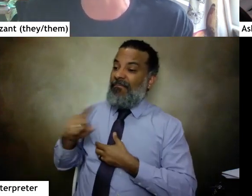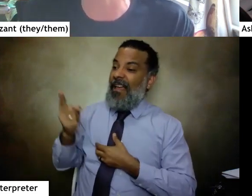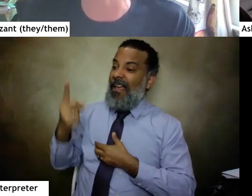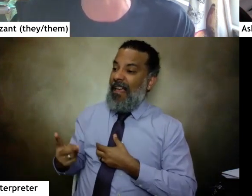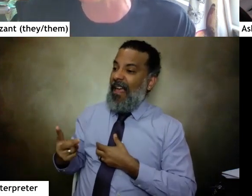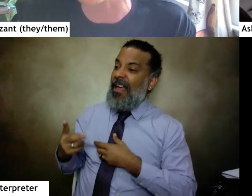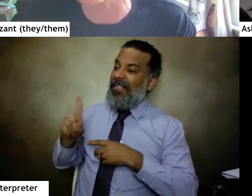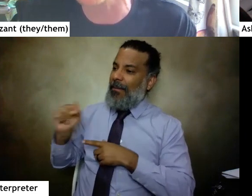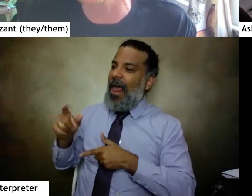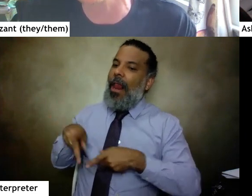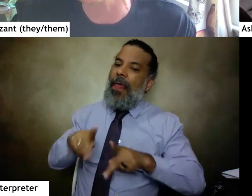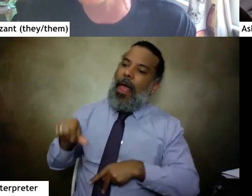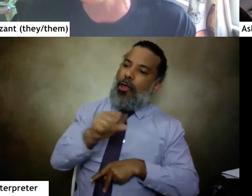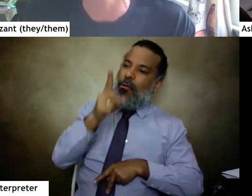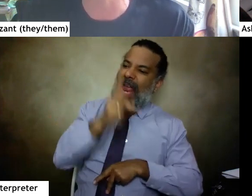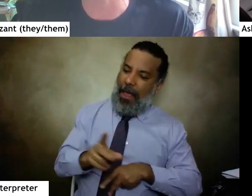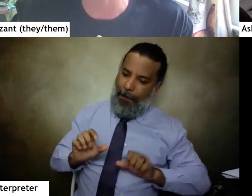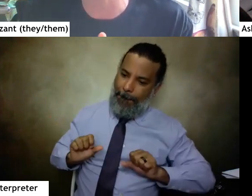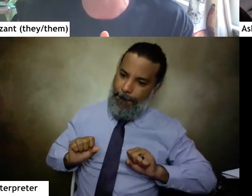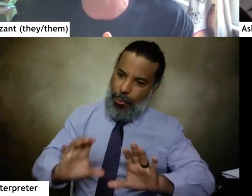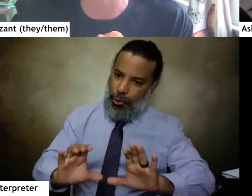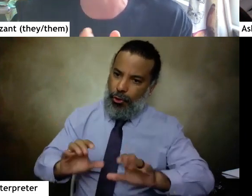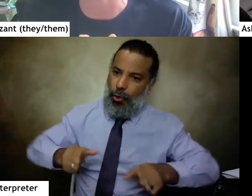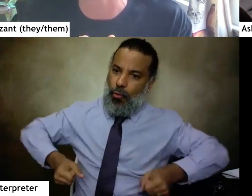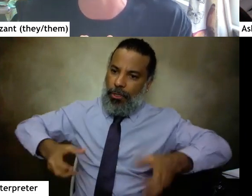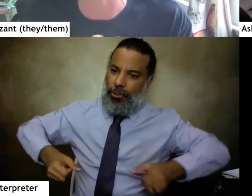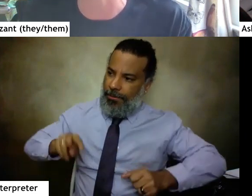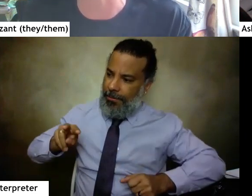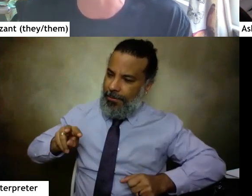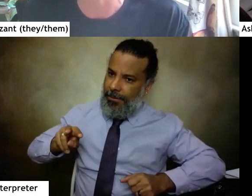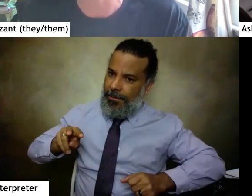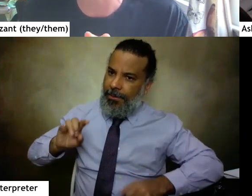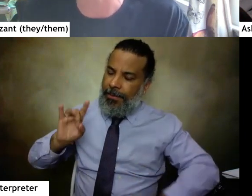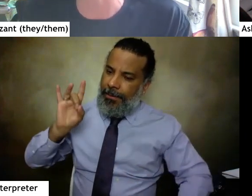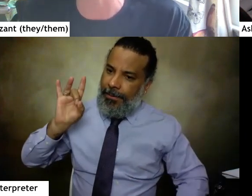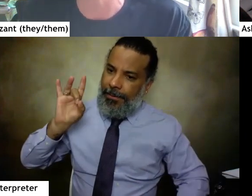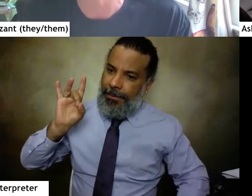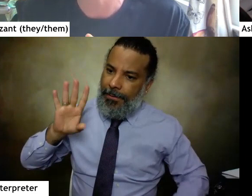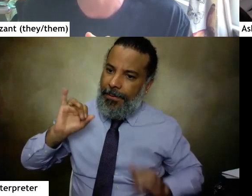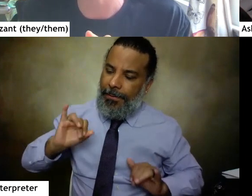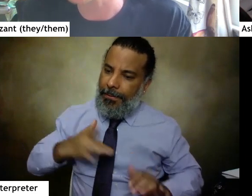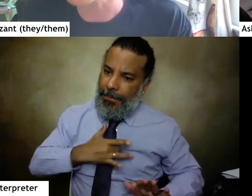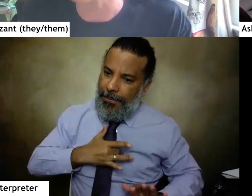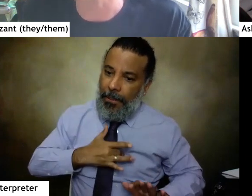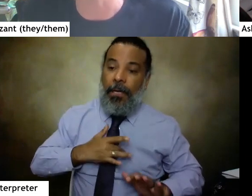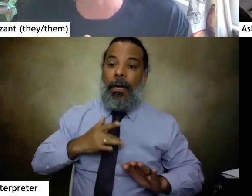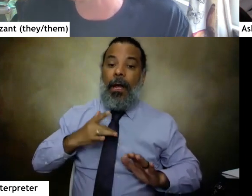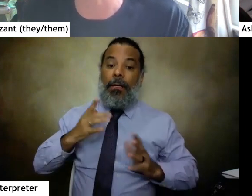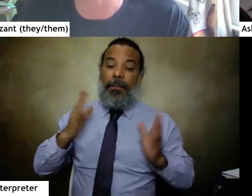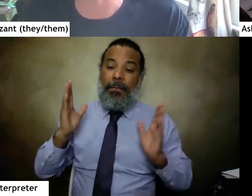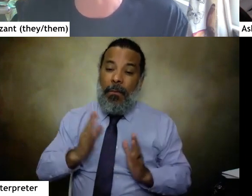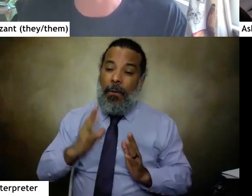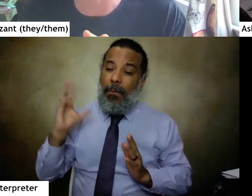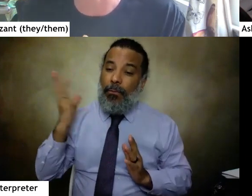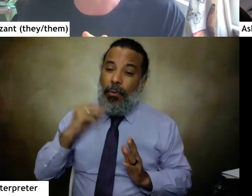half push the wheelchairs. So in the face of these horrors, this was a small, beautiful and